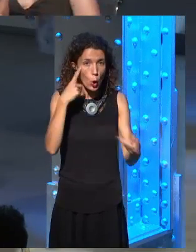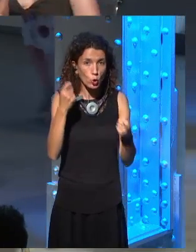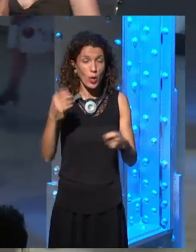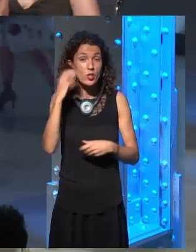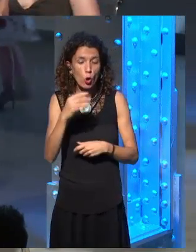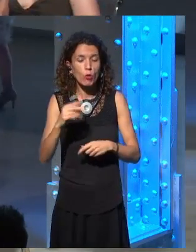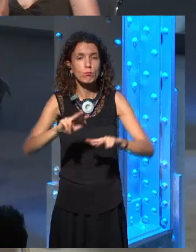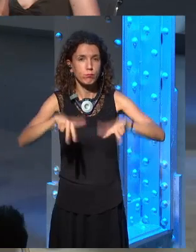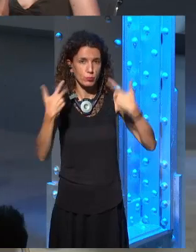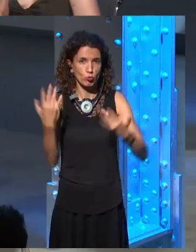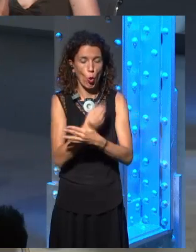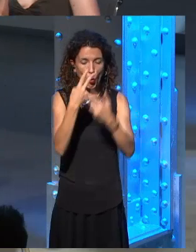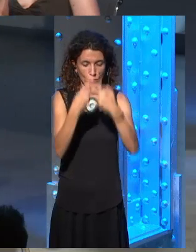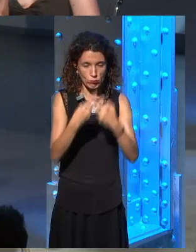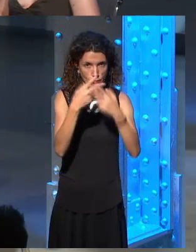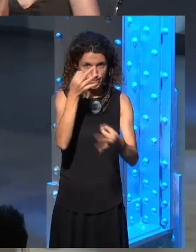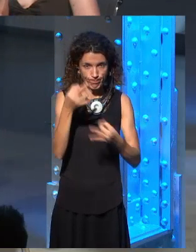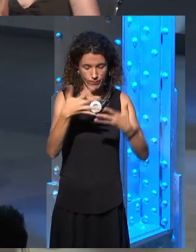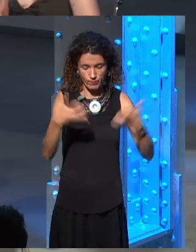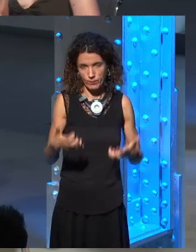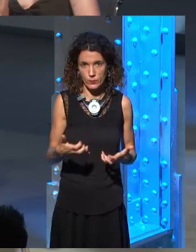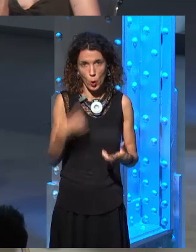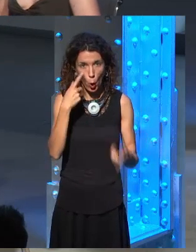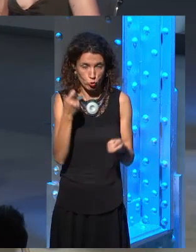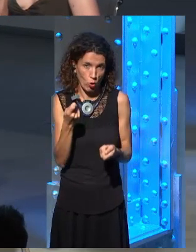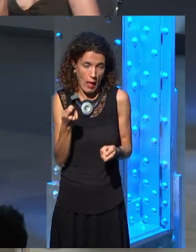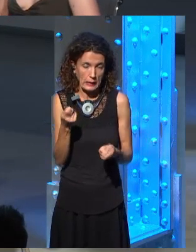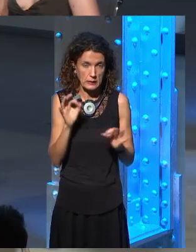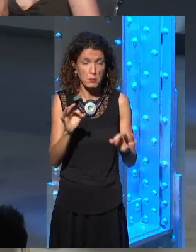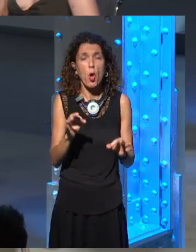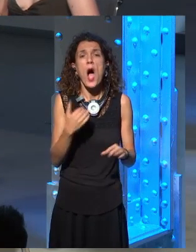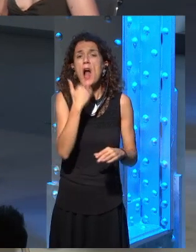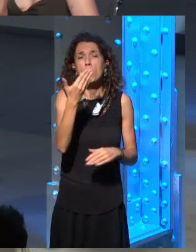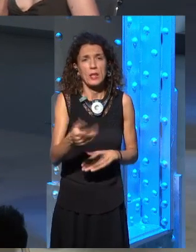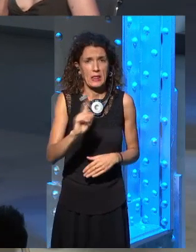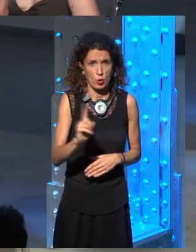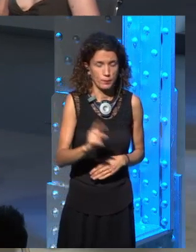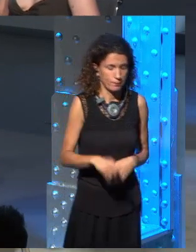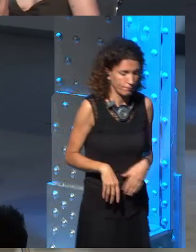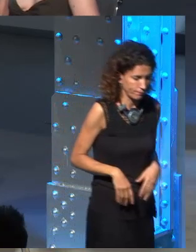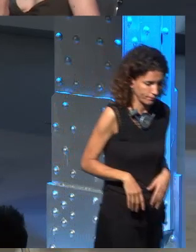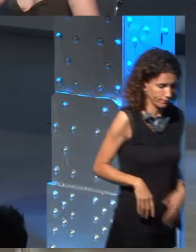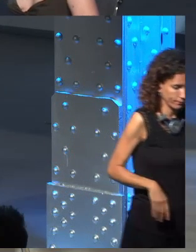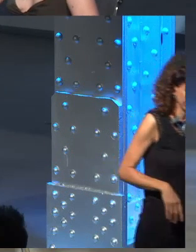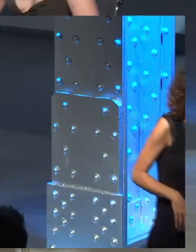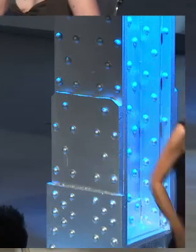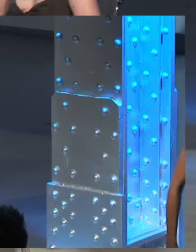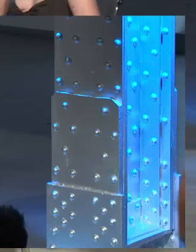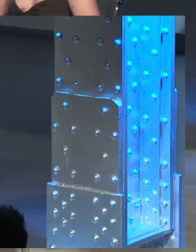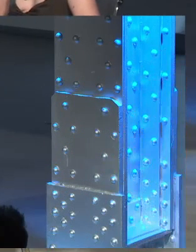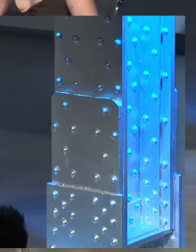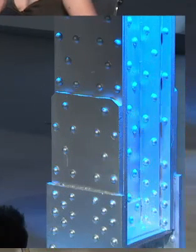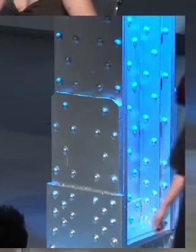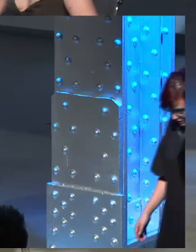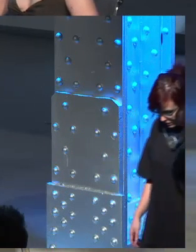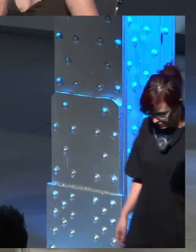so, nothing really major. Mostly about bridging gaps here and there, like, is that we had